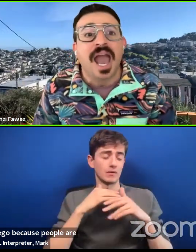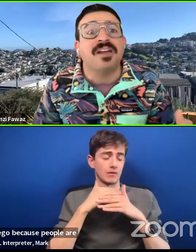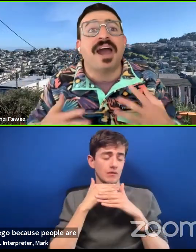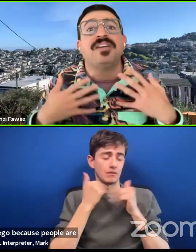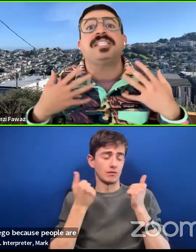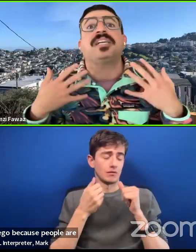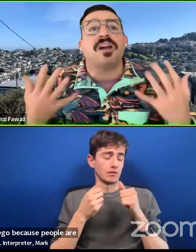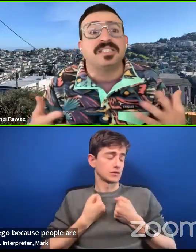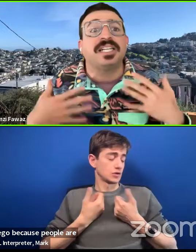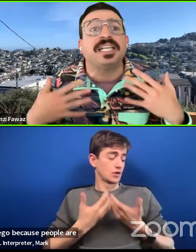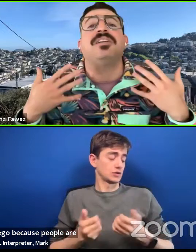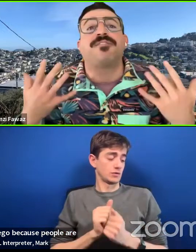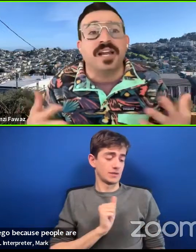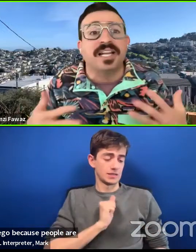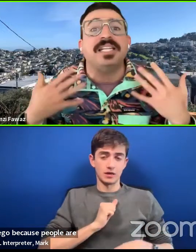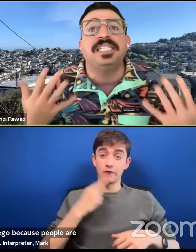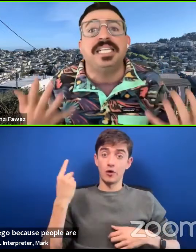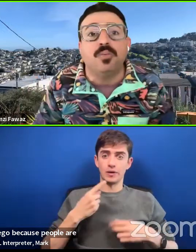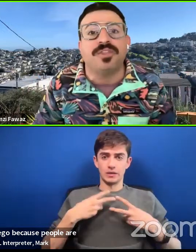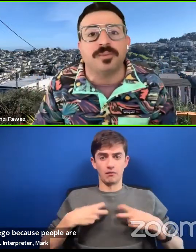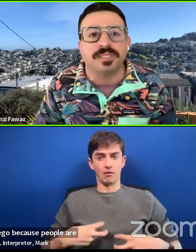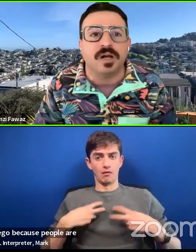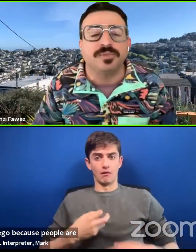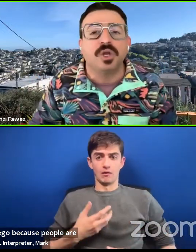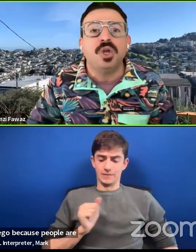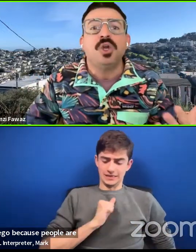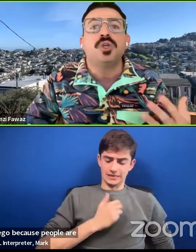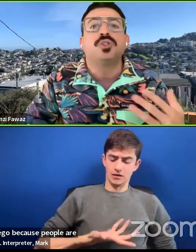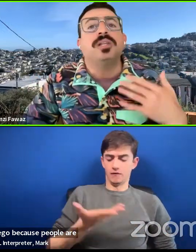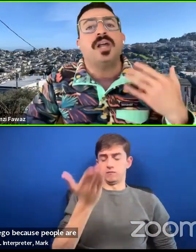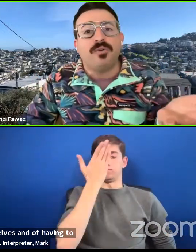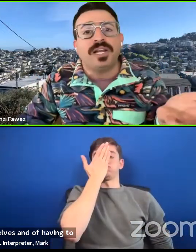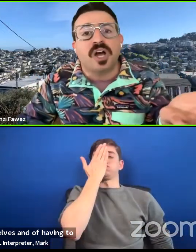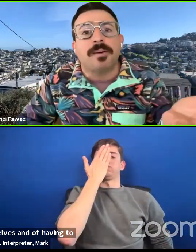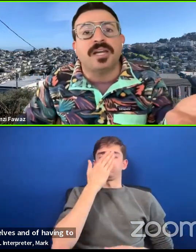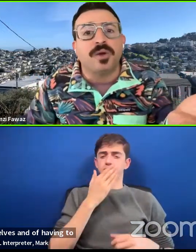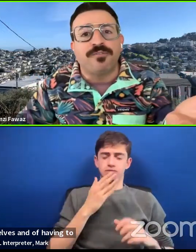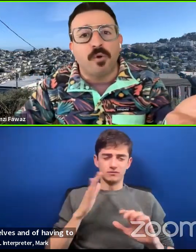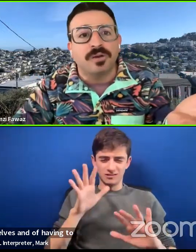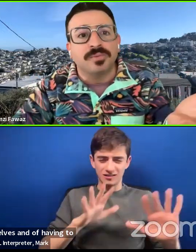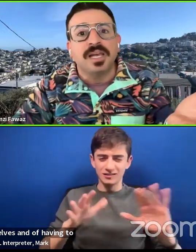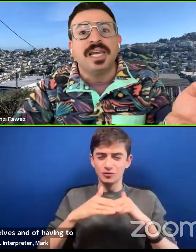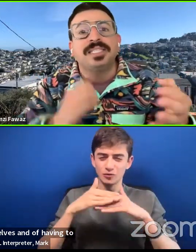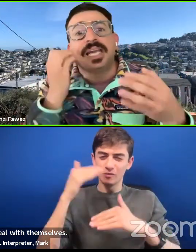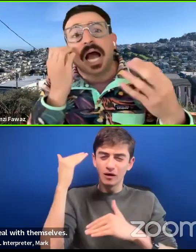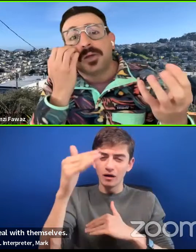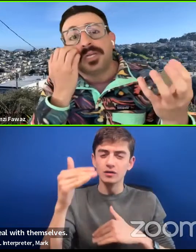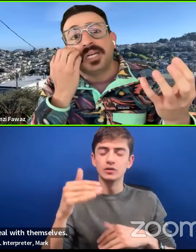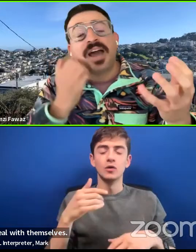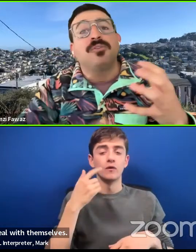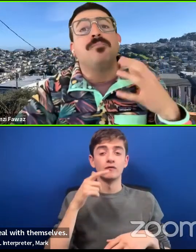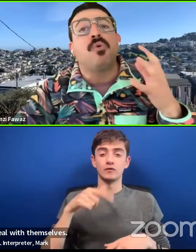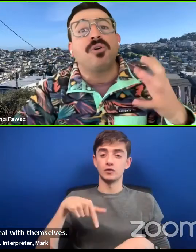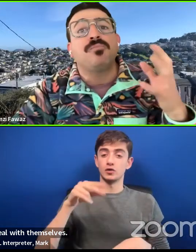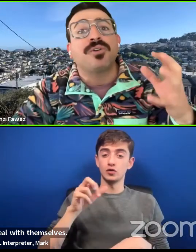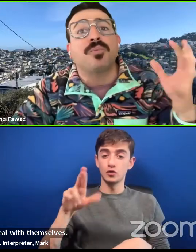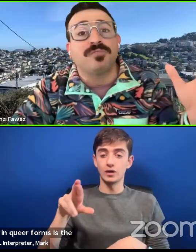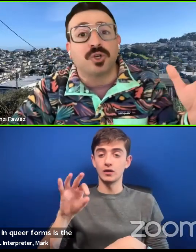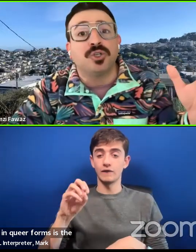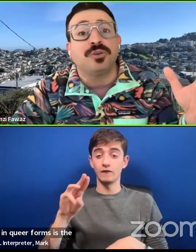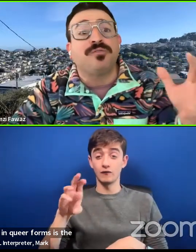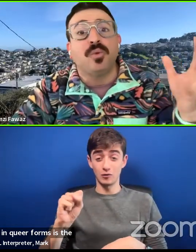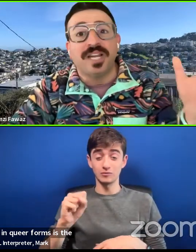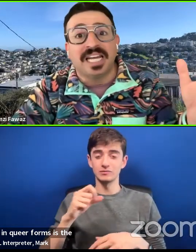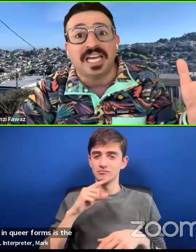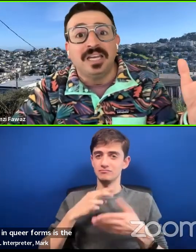and of having to constantly confront and deal with themselves. So a lot of what I talk about in queer forms is the irony of how the more and